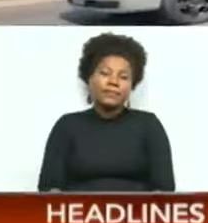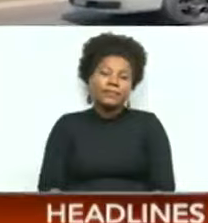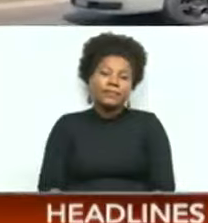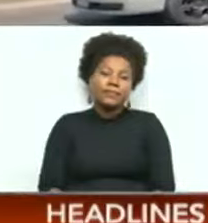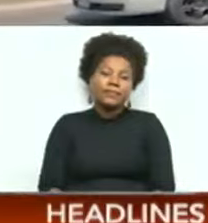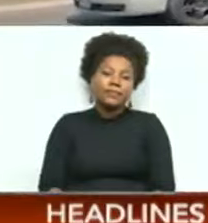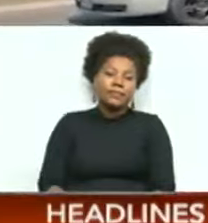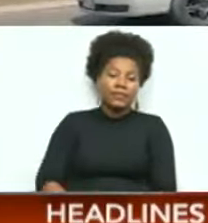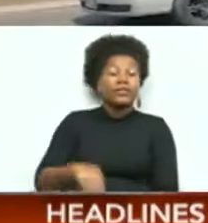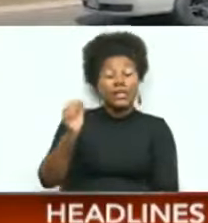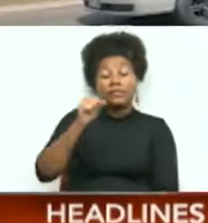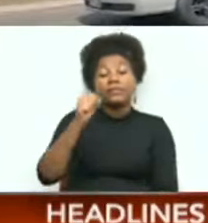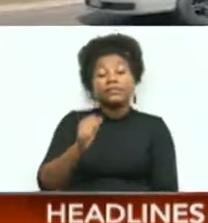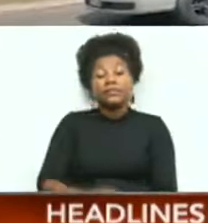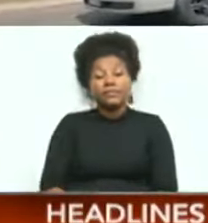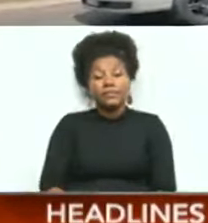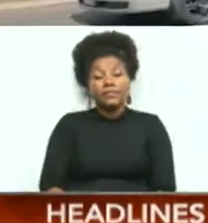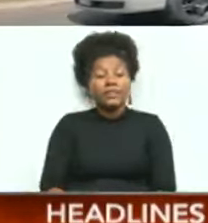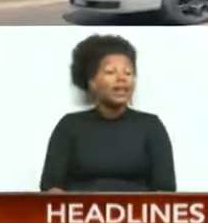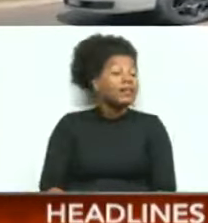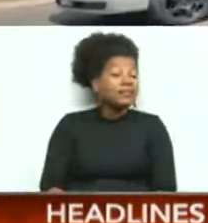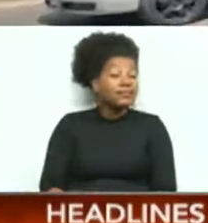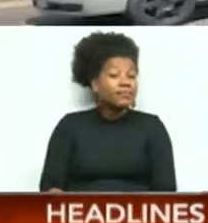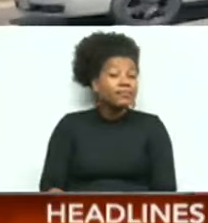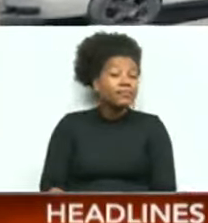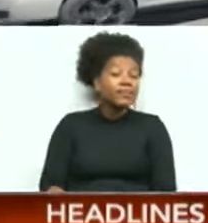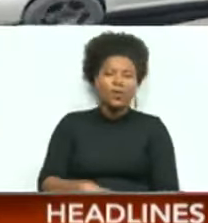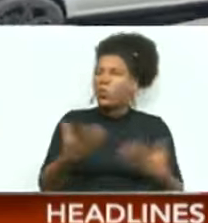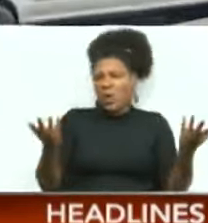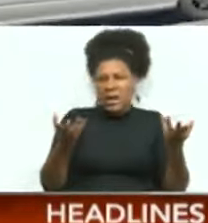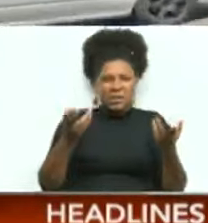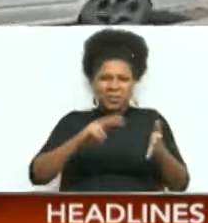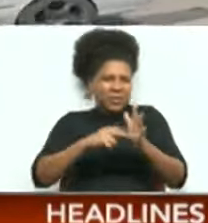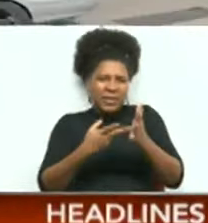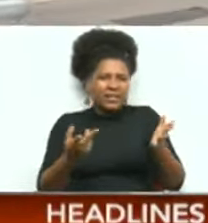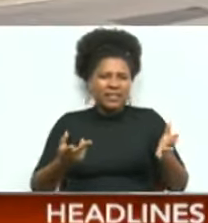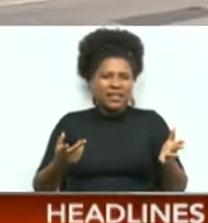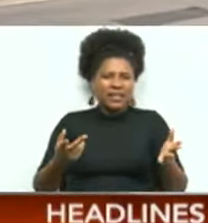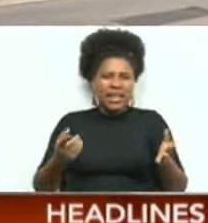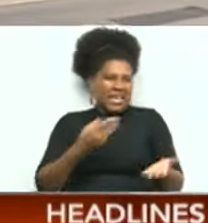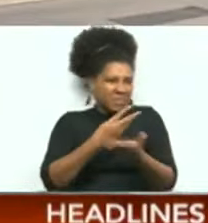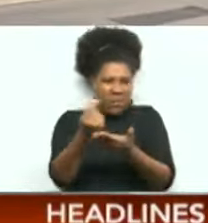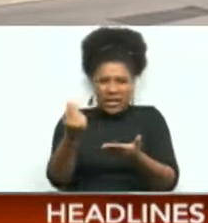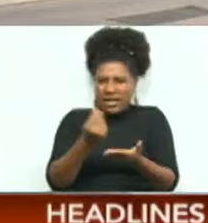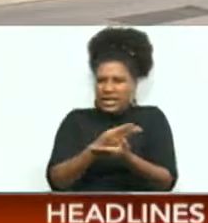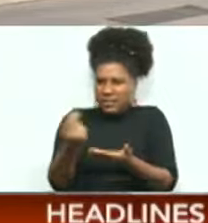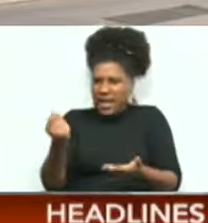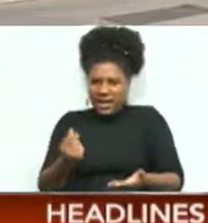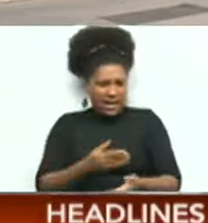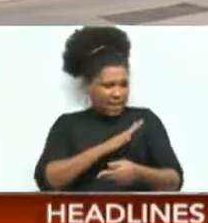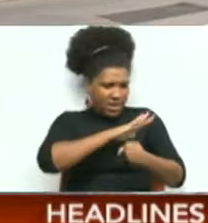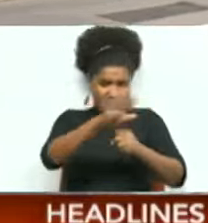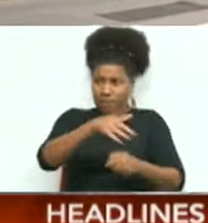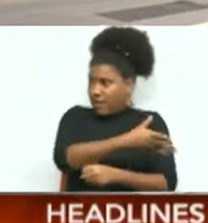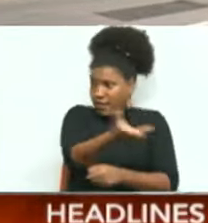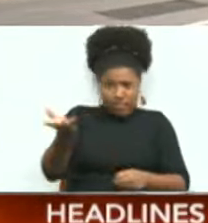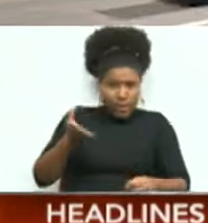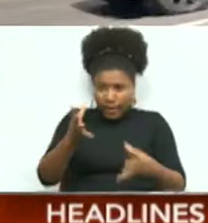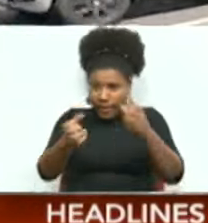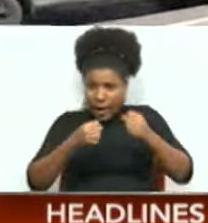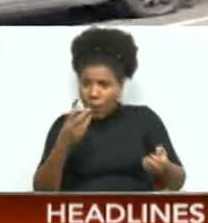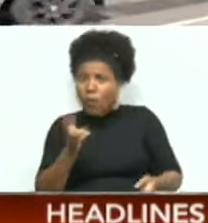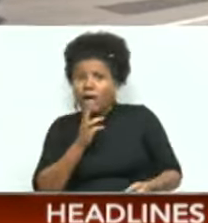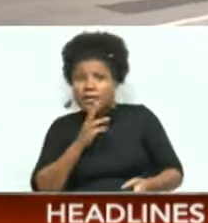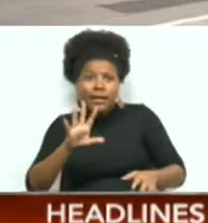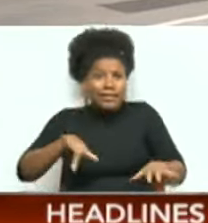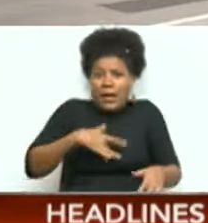Yes. Why? Why? Why? believe money they spend is enough for everybody to get water. That's what I